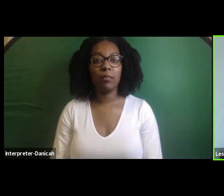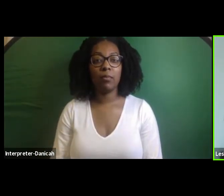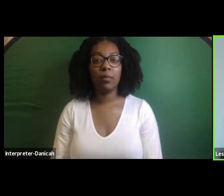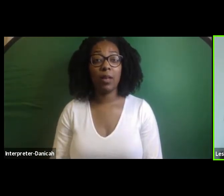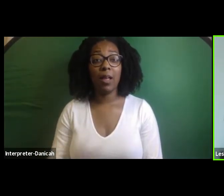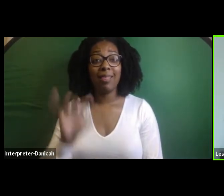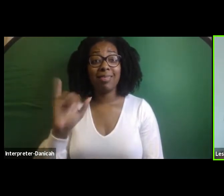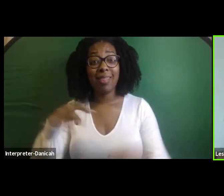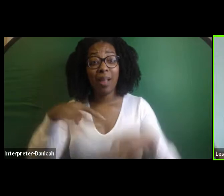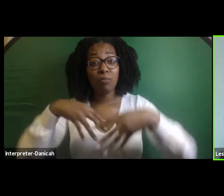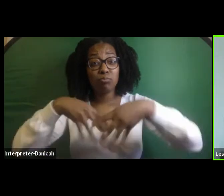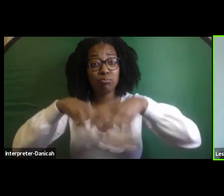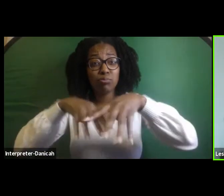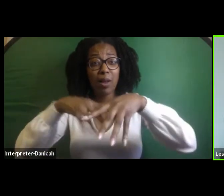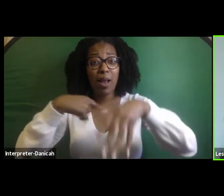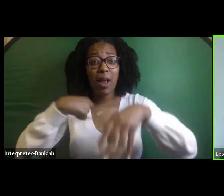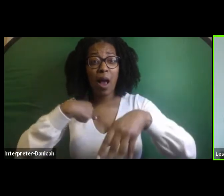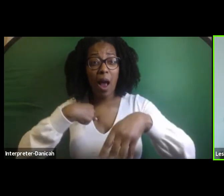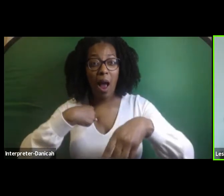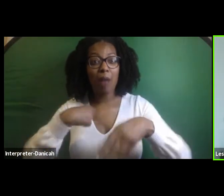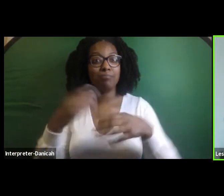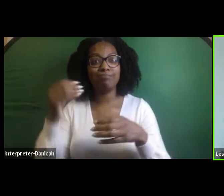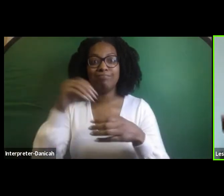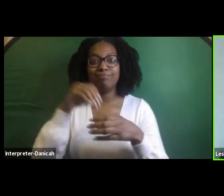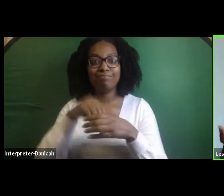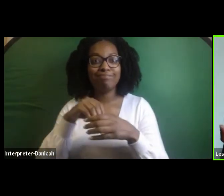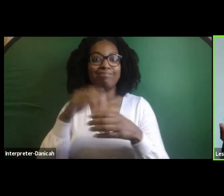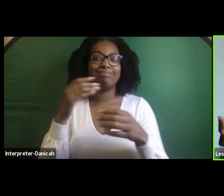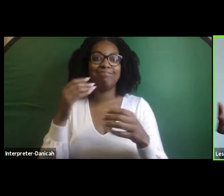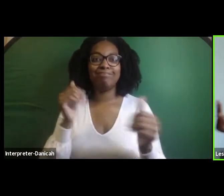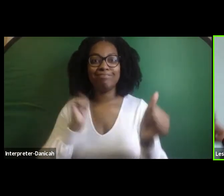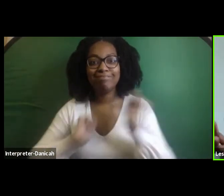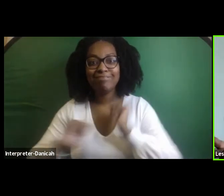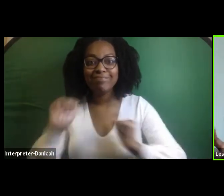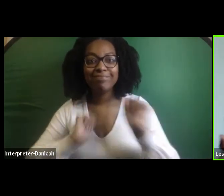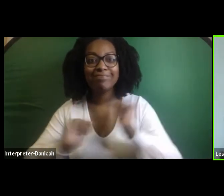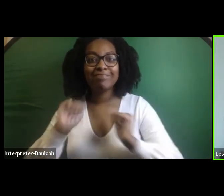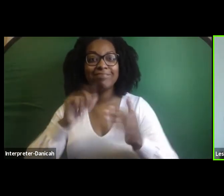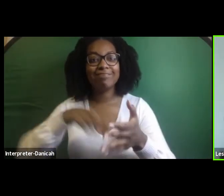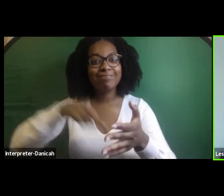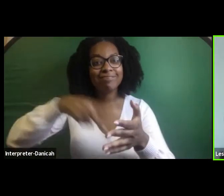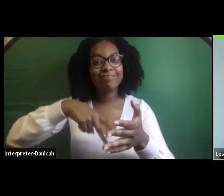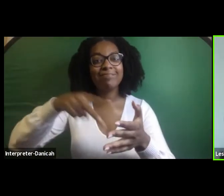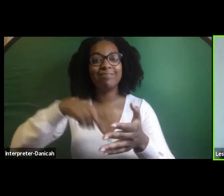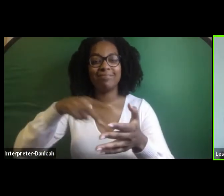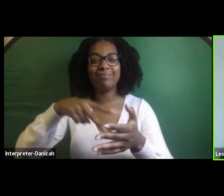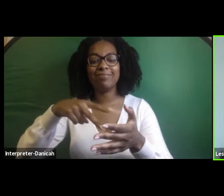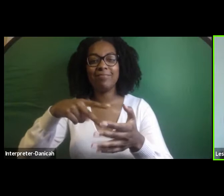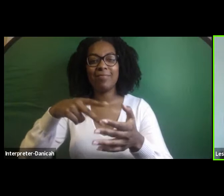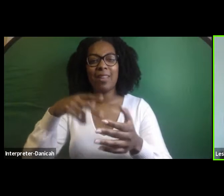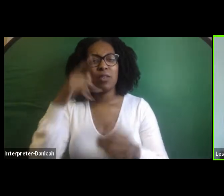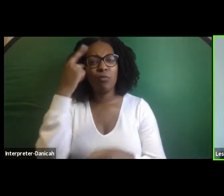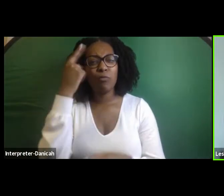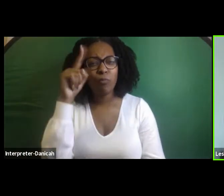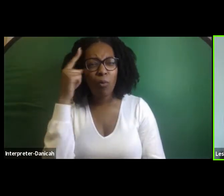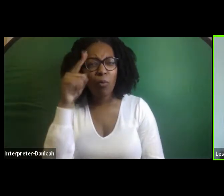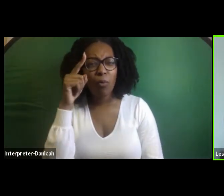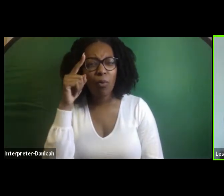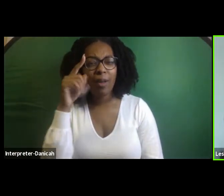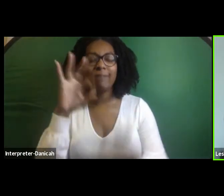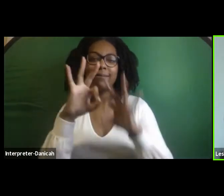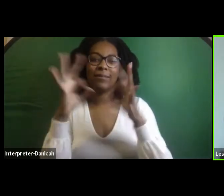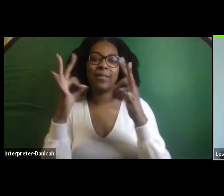Rondo Day Parade was created to remember Rondo Days and the families and the